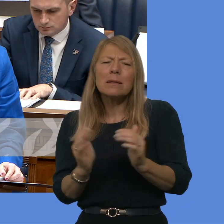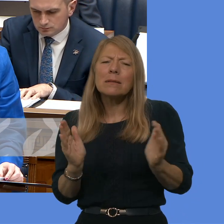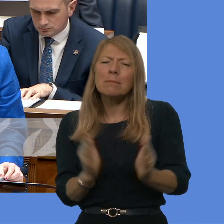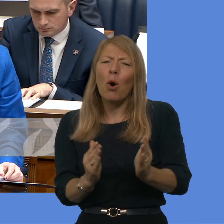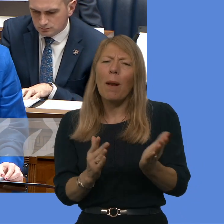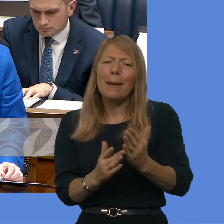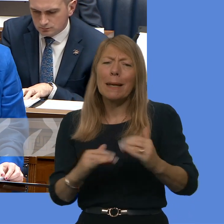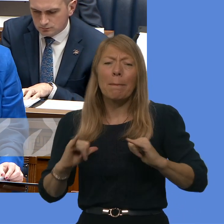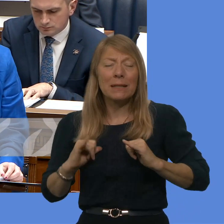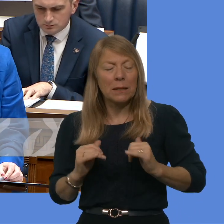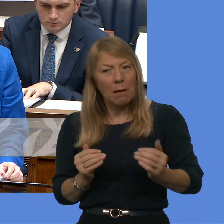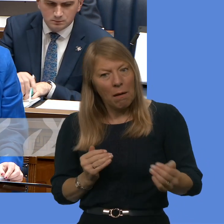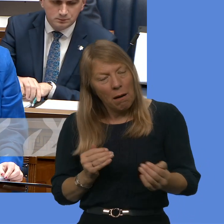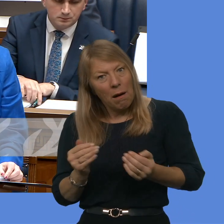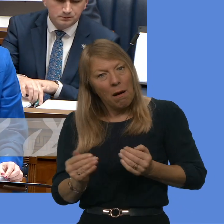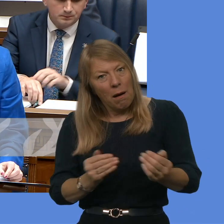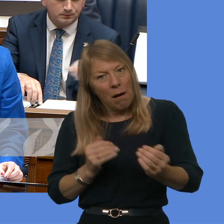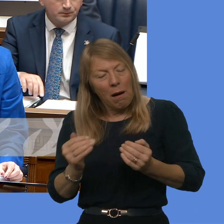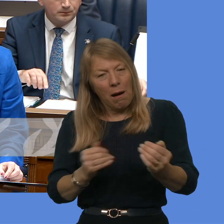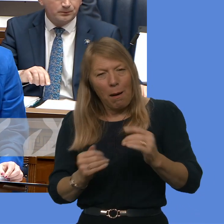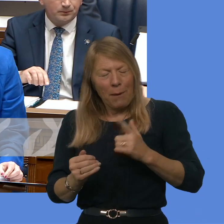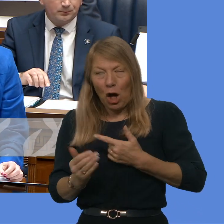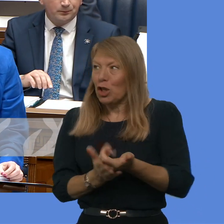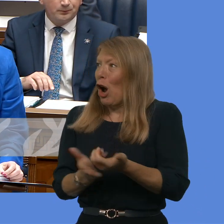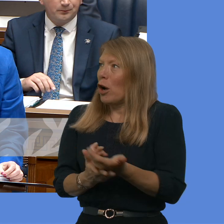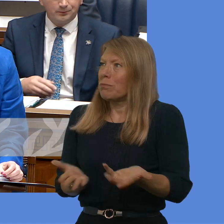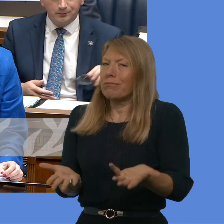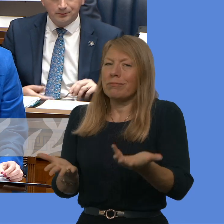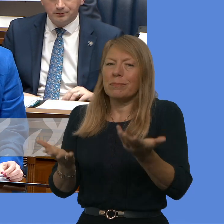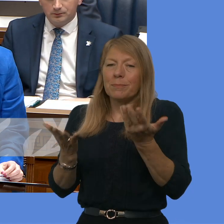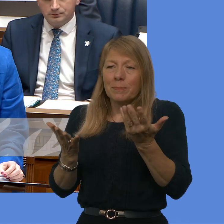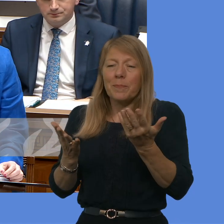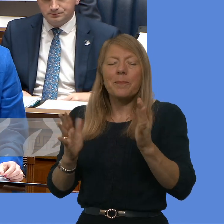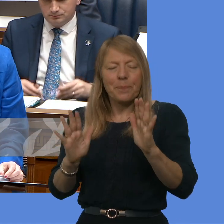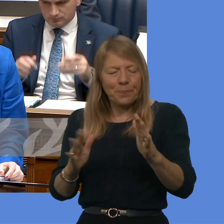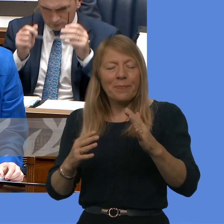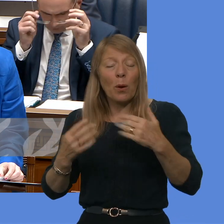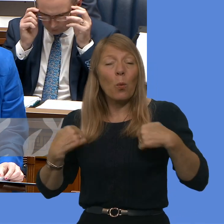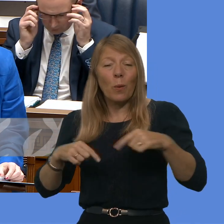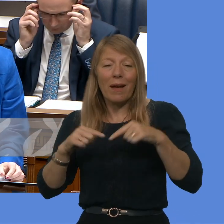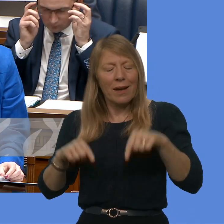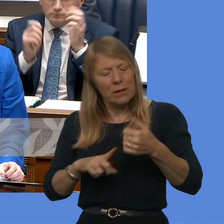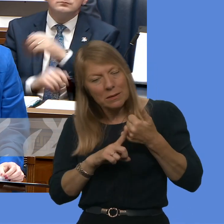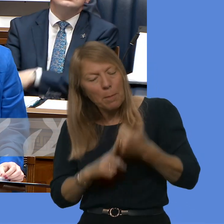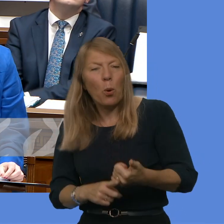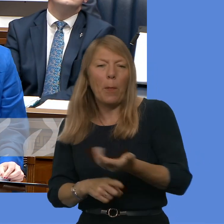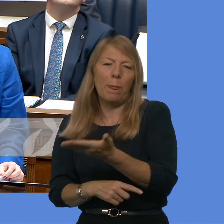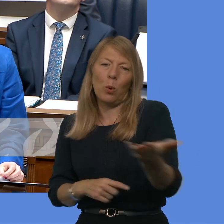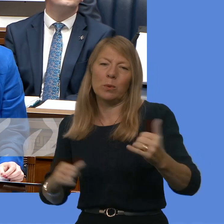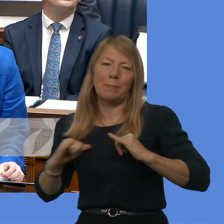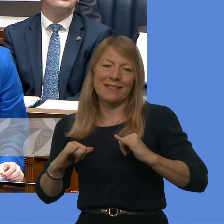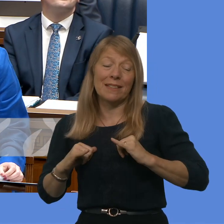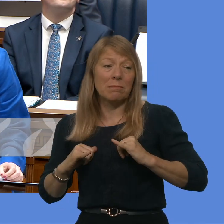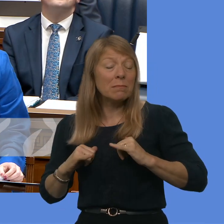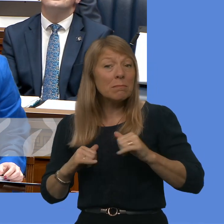battling through a challenging situation, but again, to send that message that we are here to support those businesses, are here to listen to you and try to ensure that we can